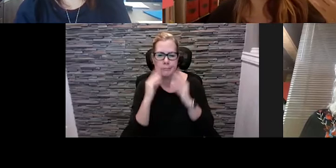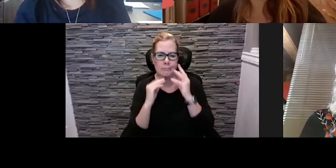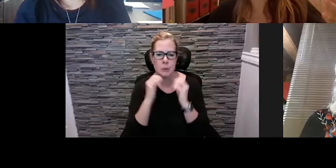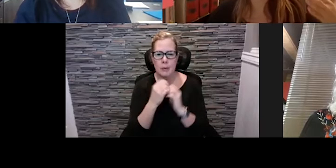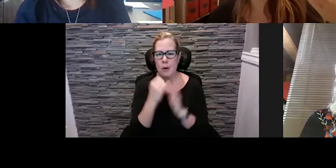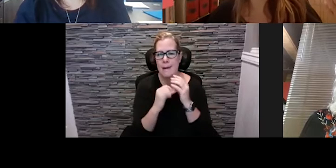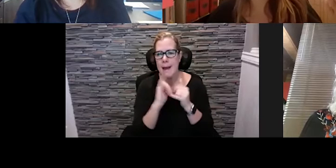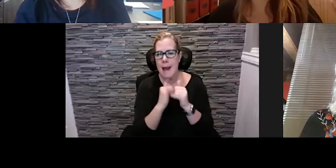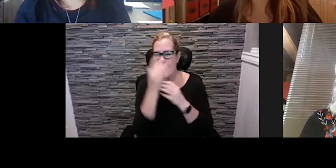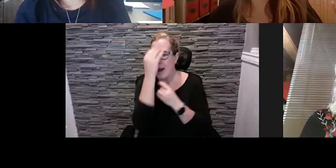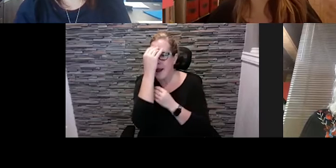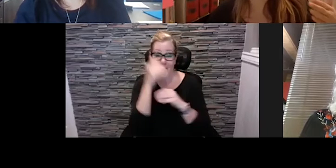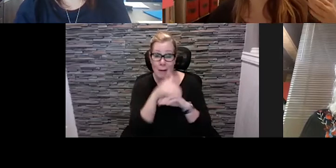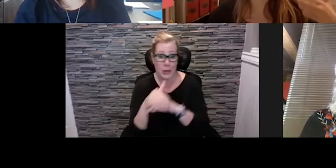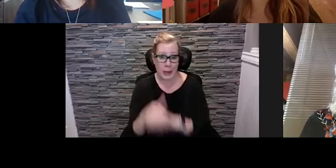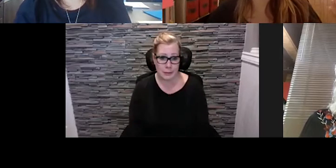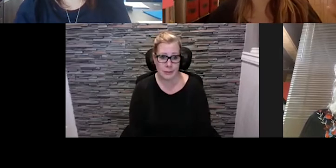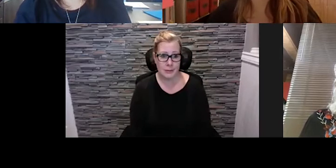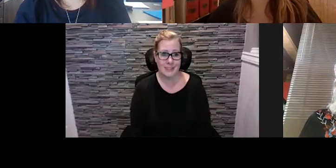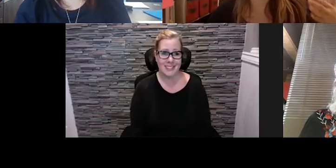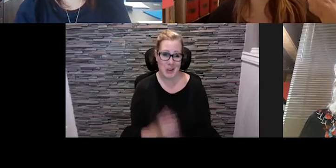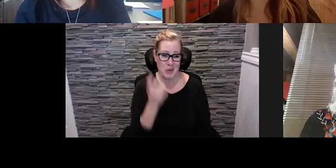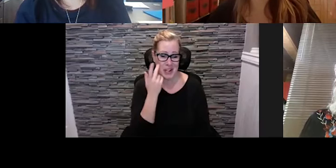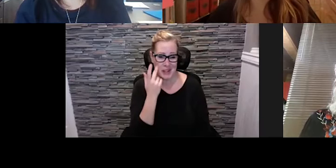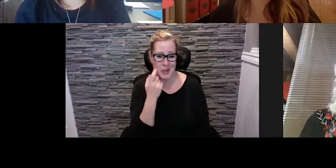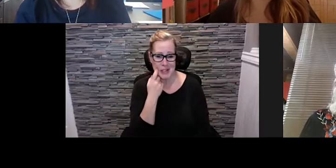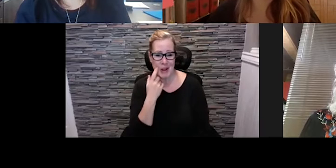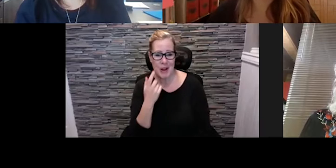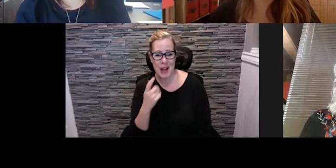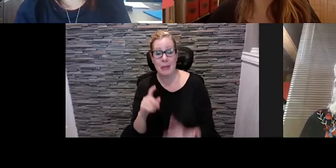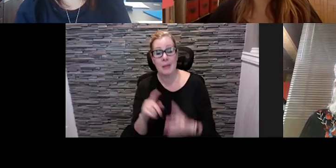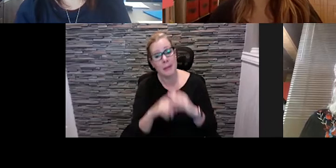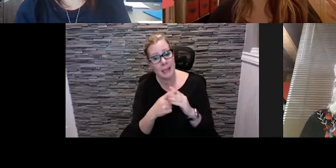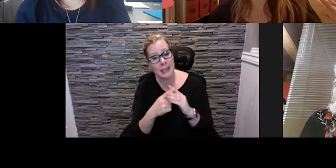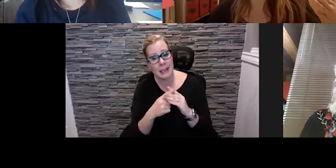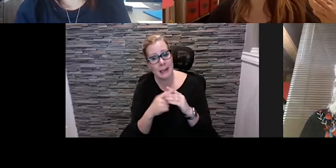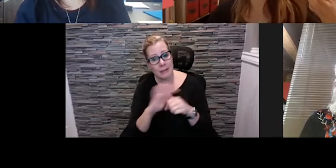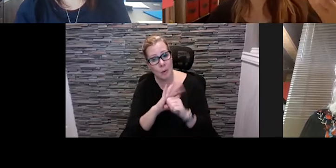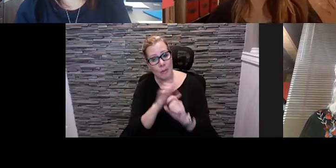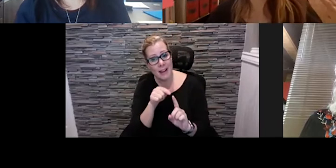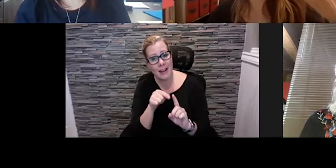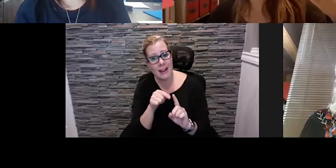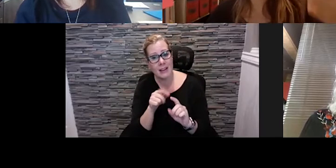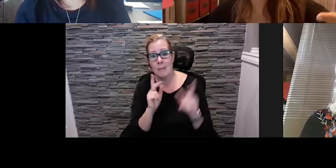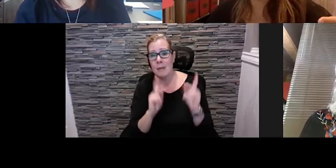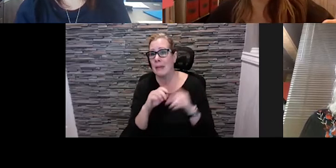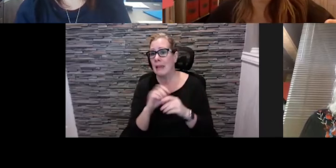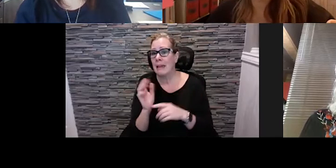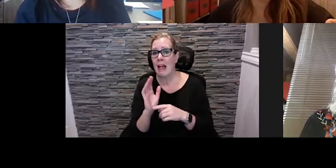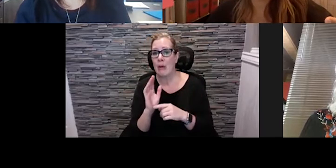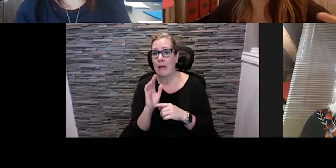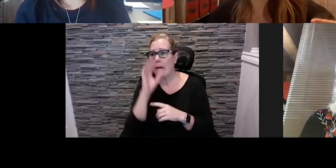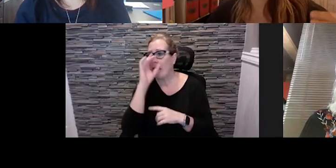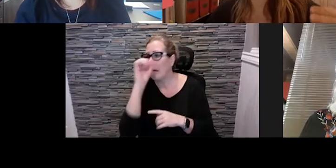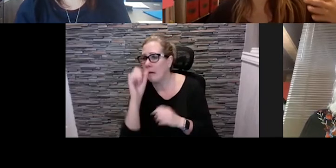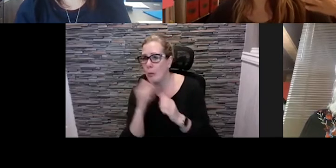we saw at the beginning of the pandemic just how much calgarians leaned on the arts um you know whether it was watching online